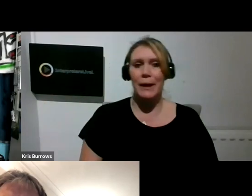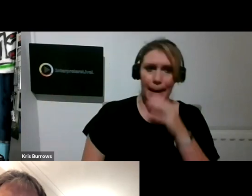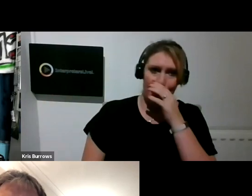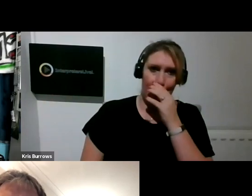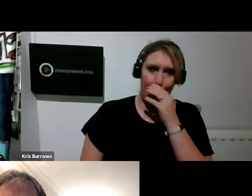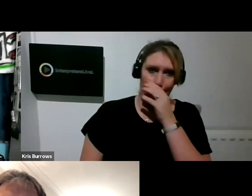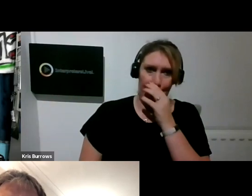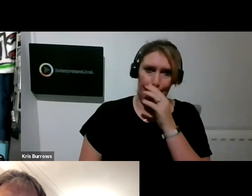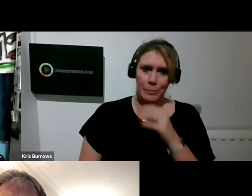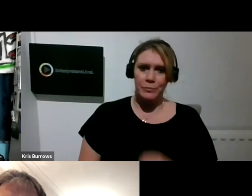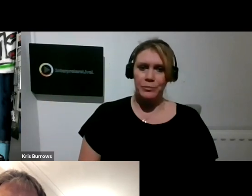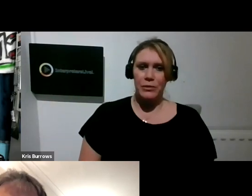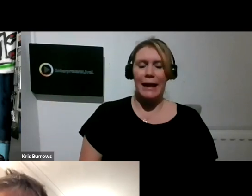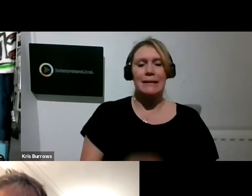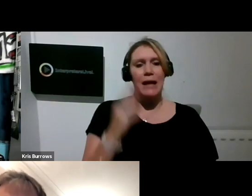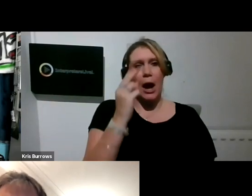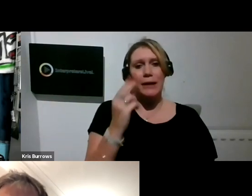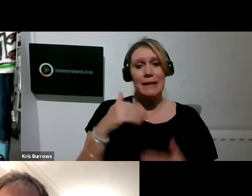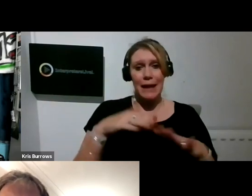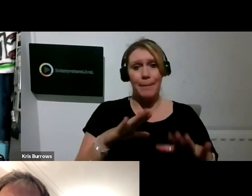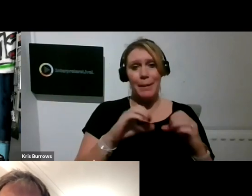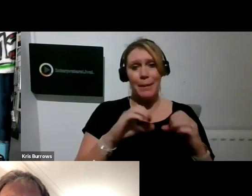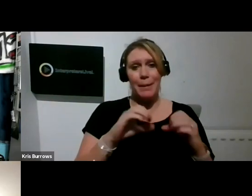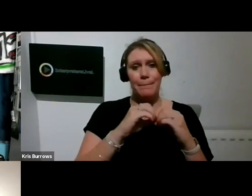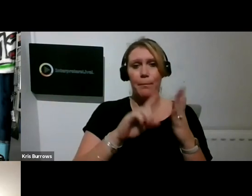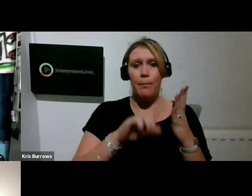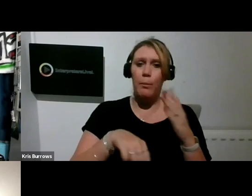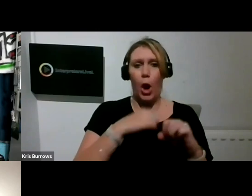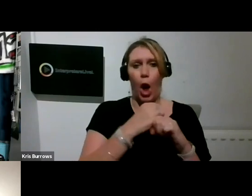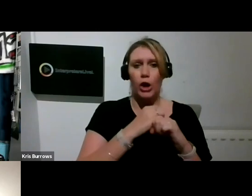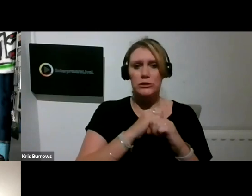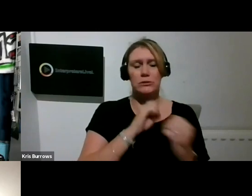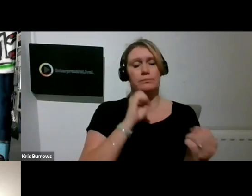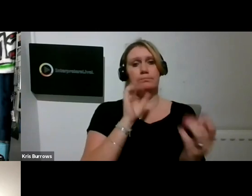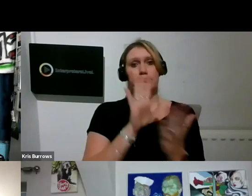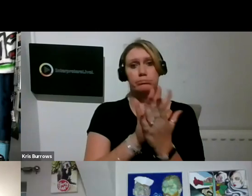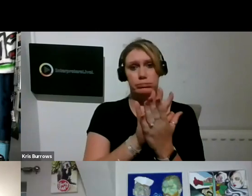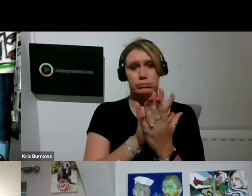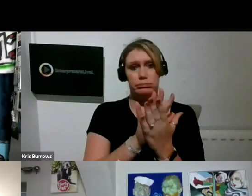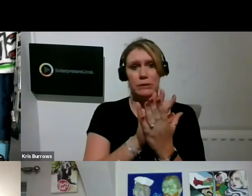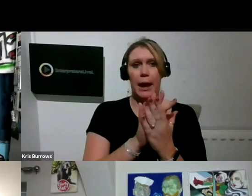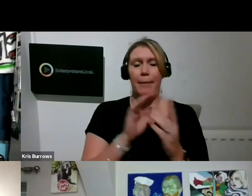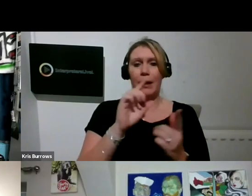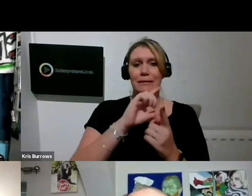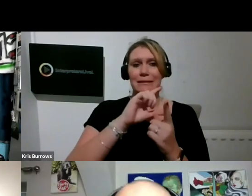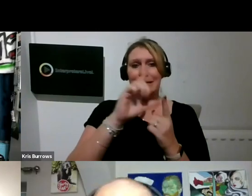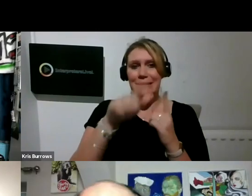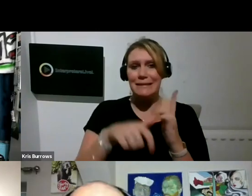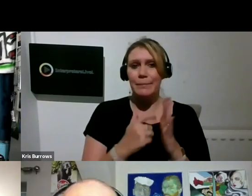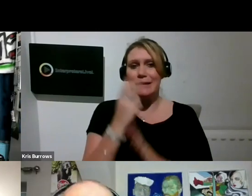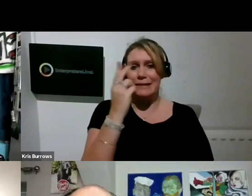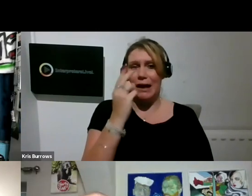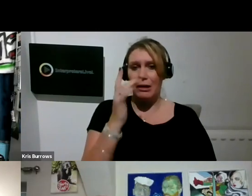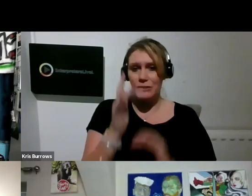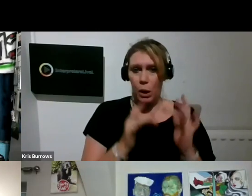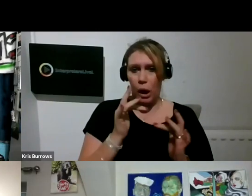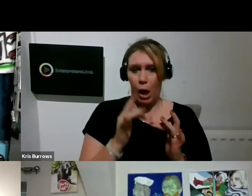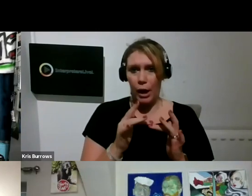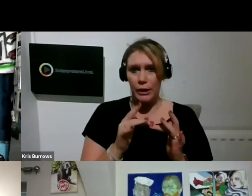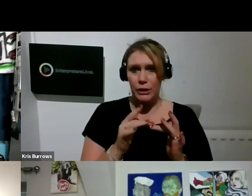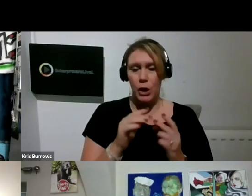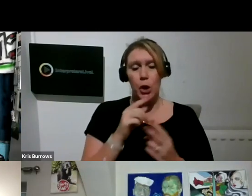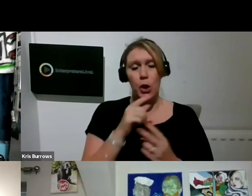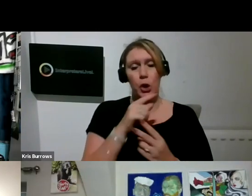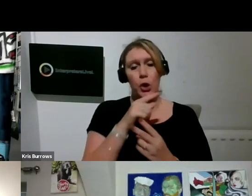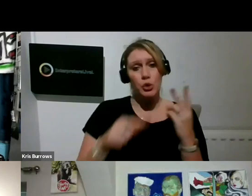blogging about what he's been doing in disability arts online. Last year, two of our exhibitions were created in